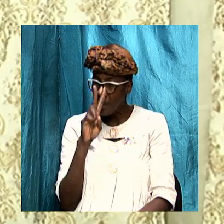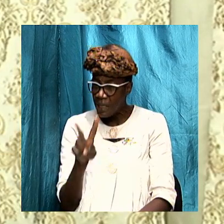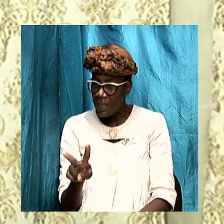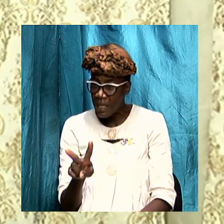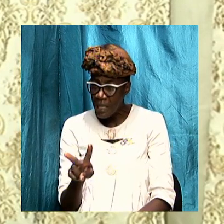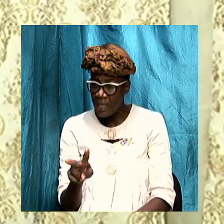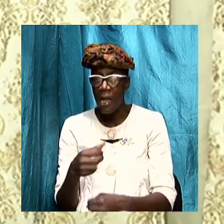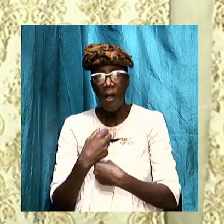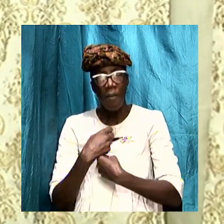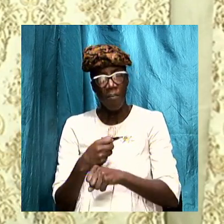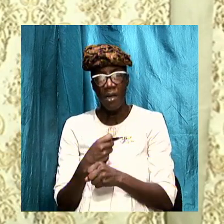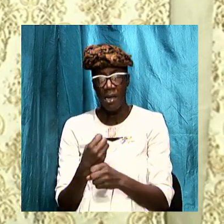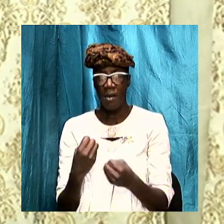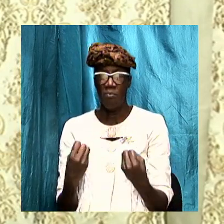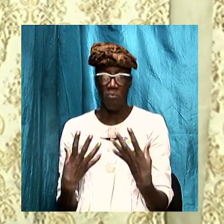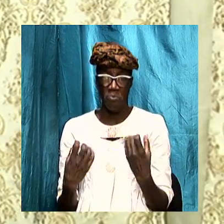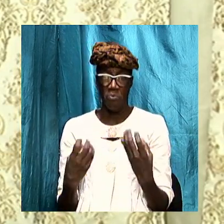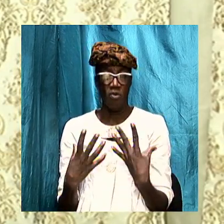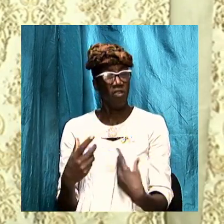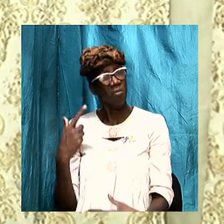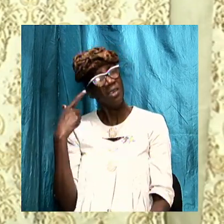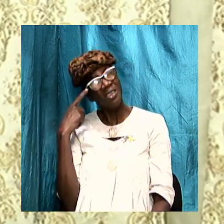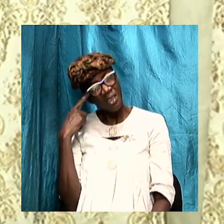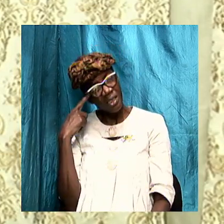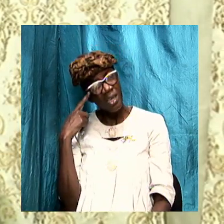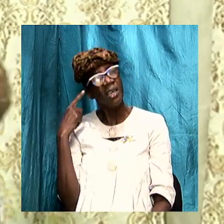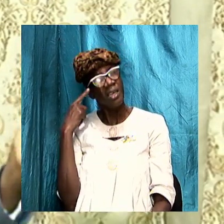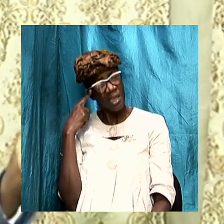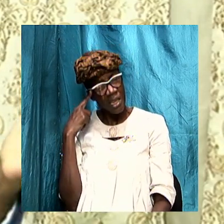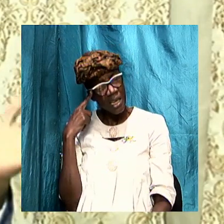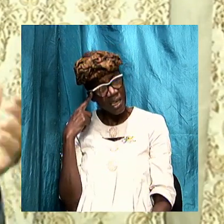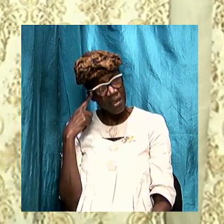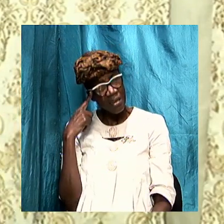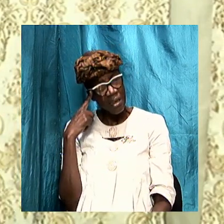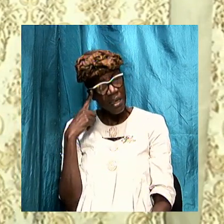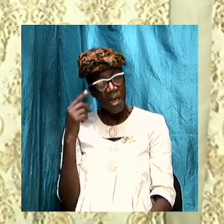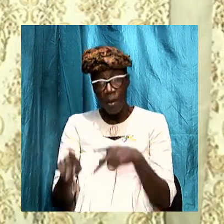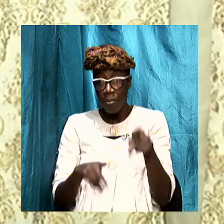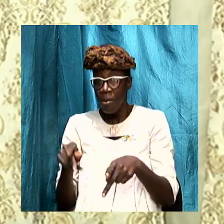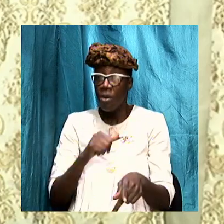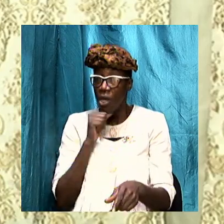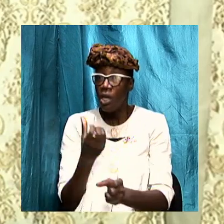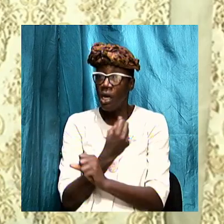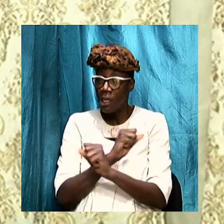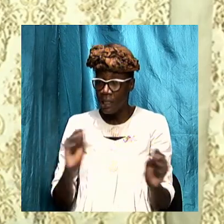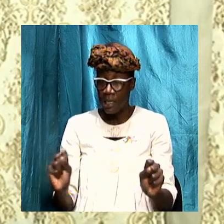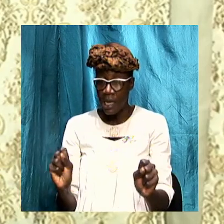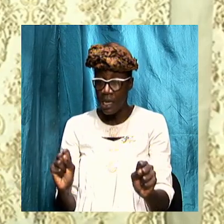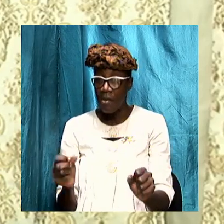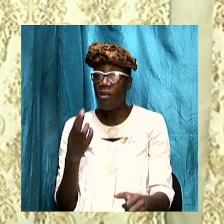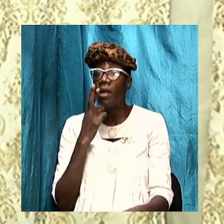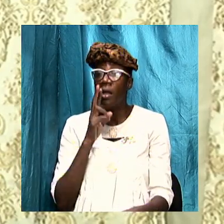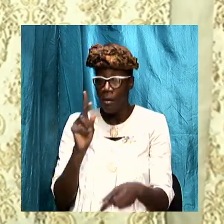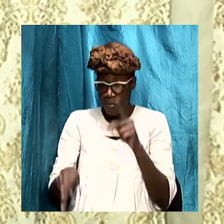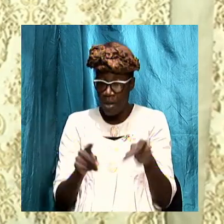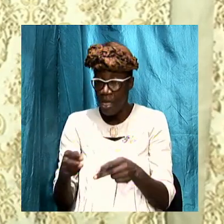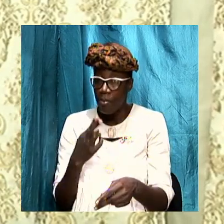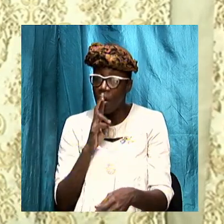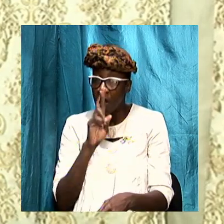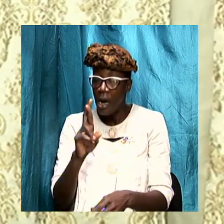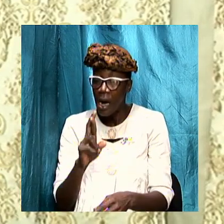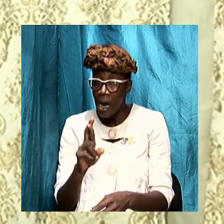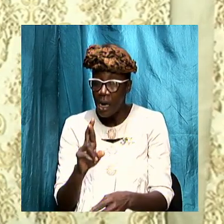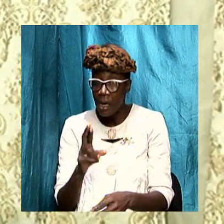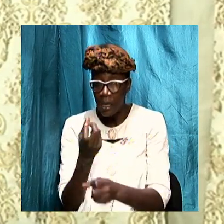caused a lot of concerns folks that are unsaved folks that are saved are